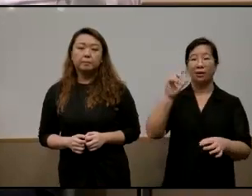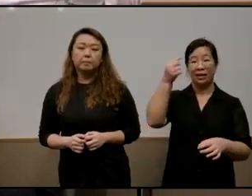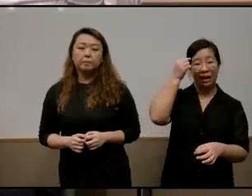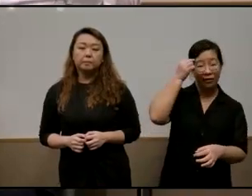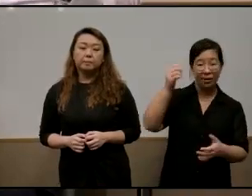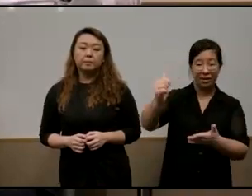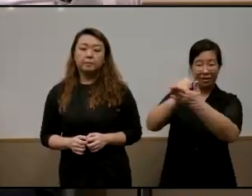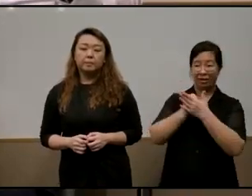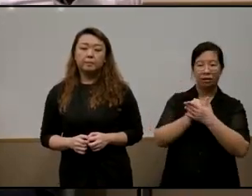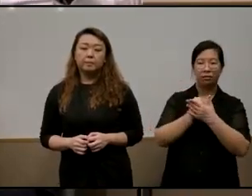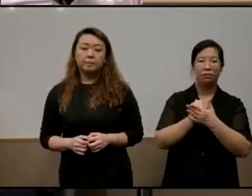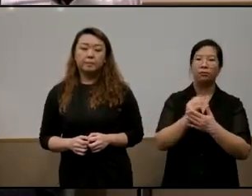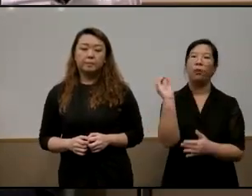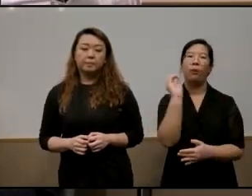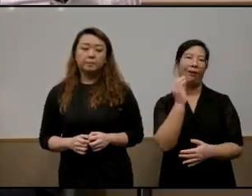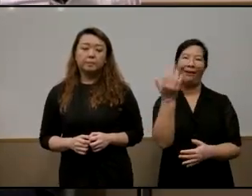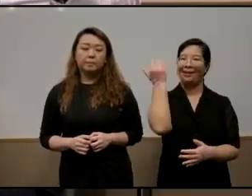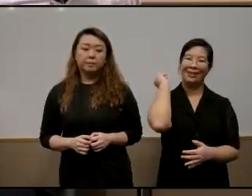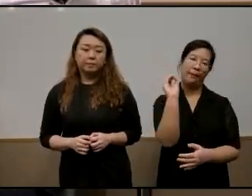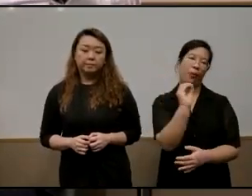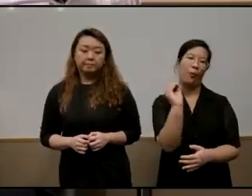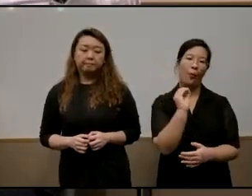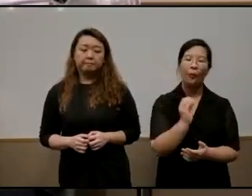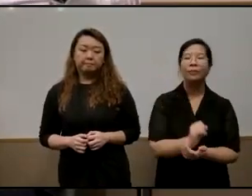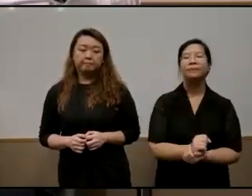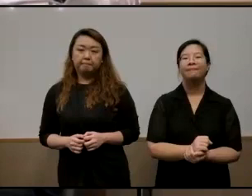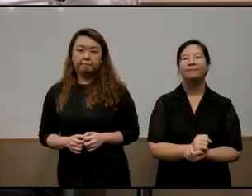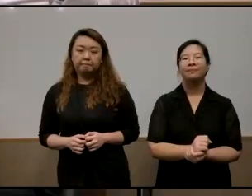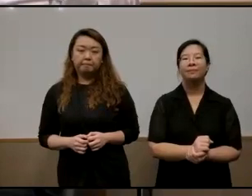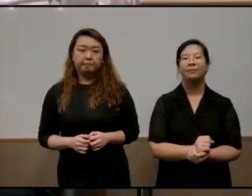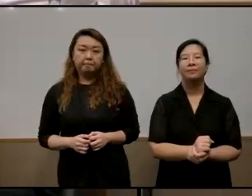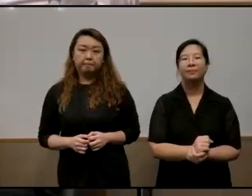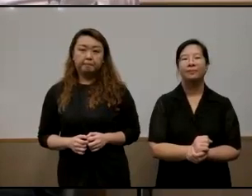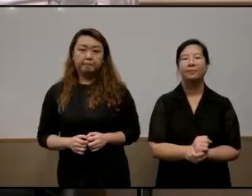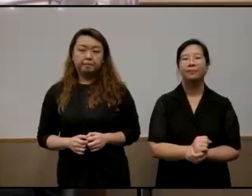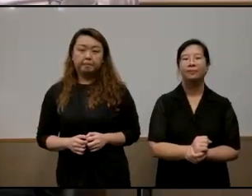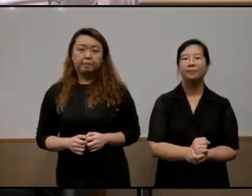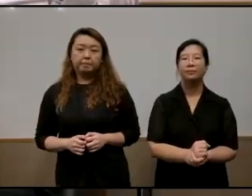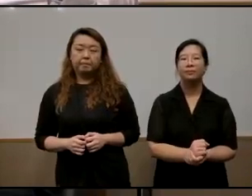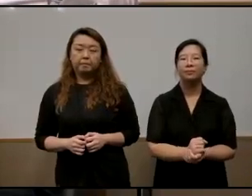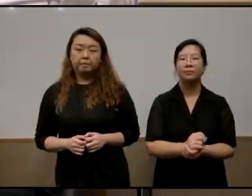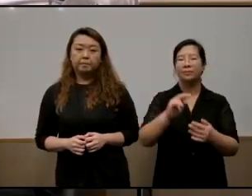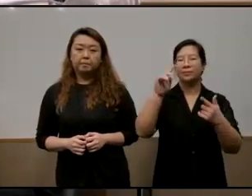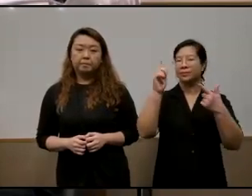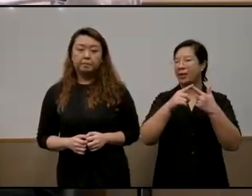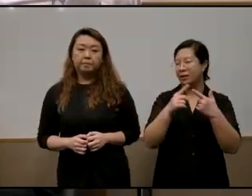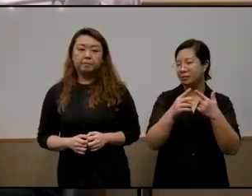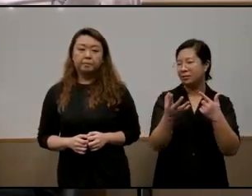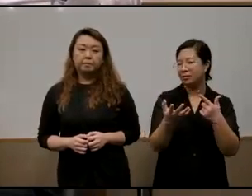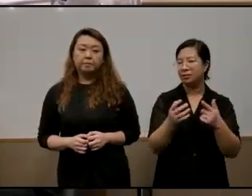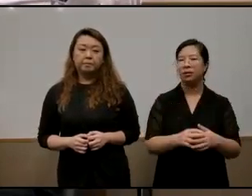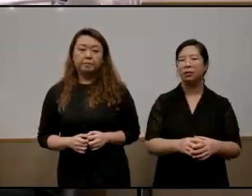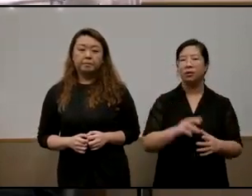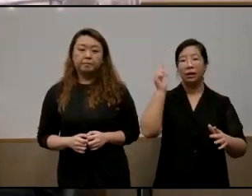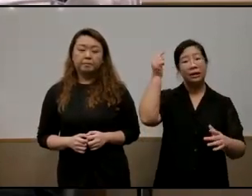help us in those days all right so um and the the second secondly the